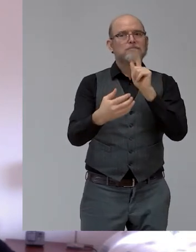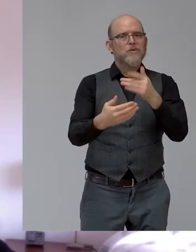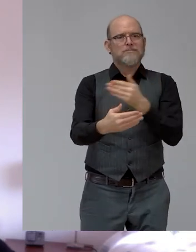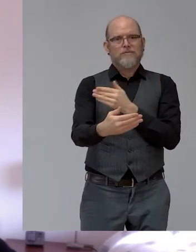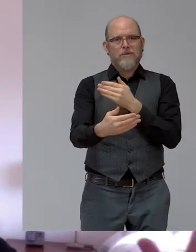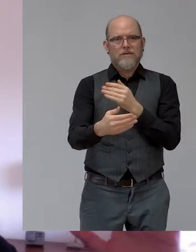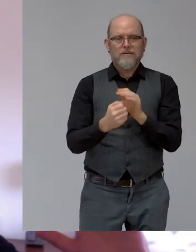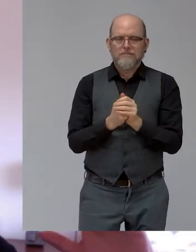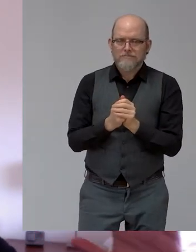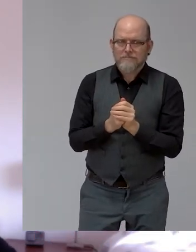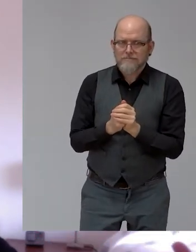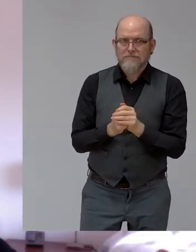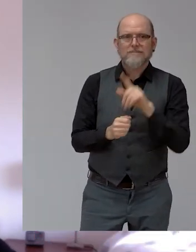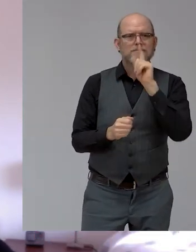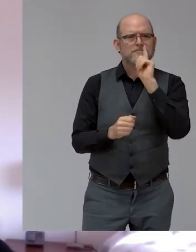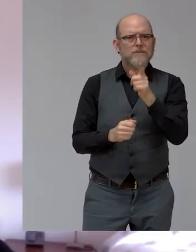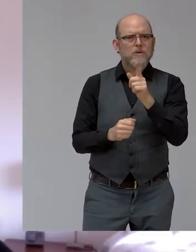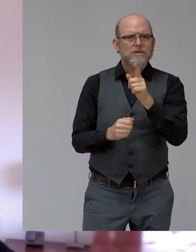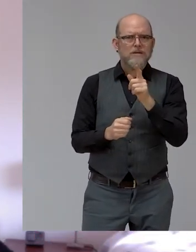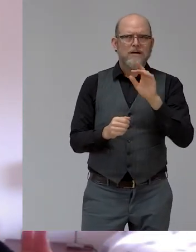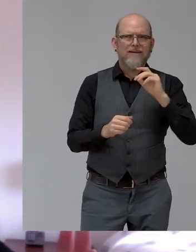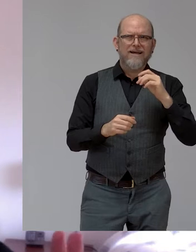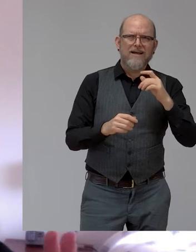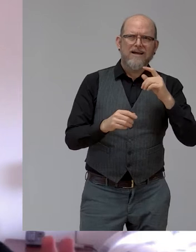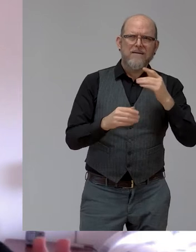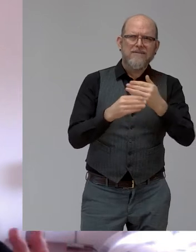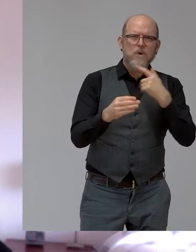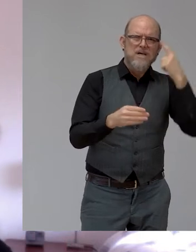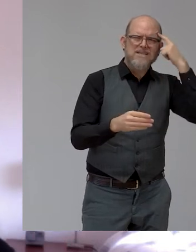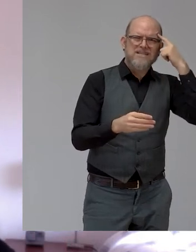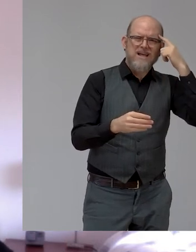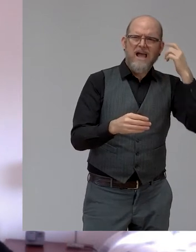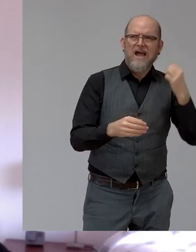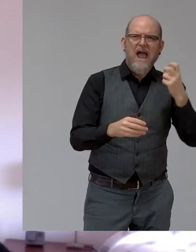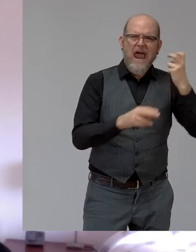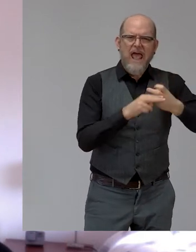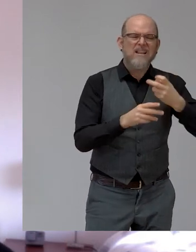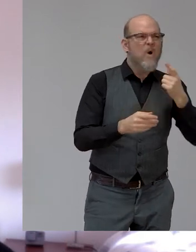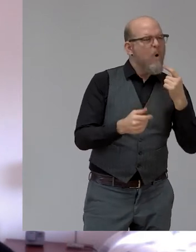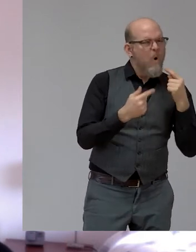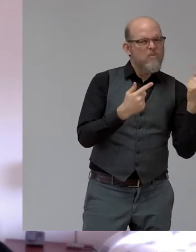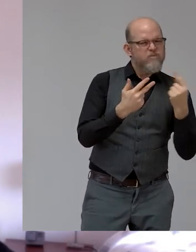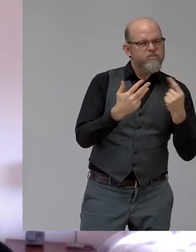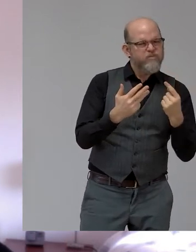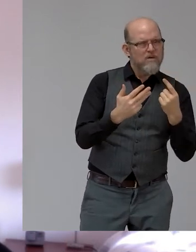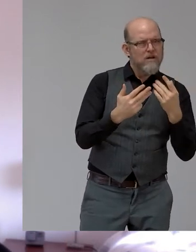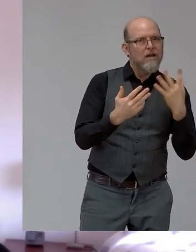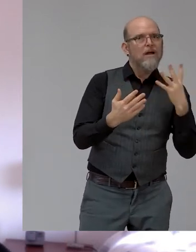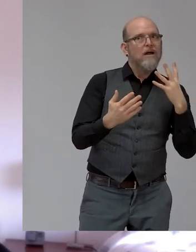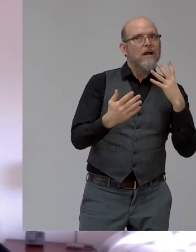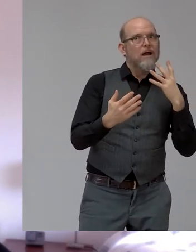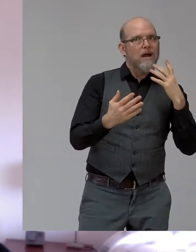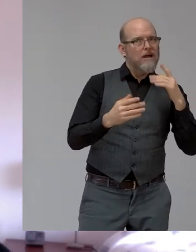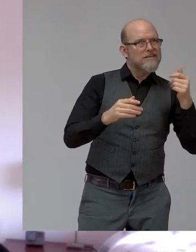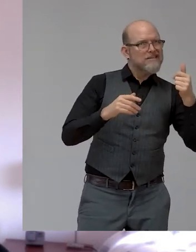at the extremes. Because if you test at the extremes, you will get a good product. Let me give you a classic example. A lot of you,